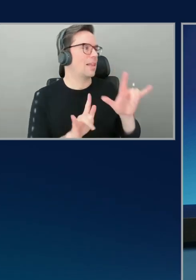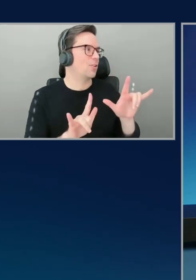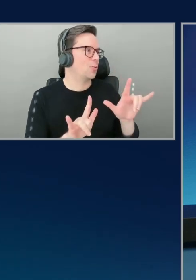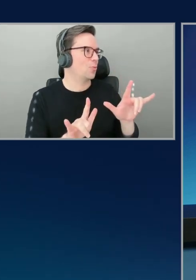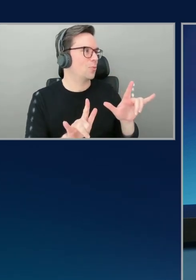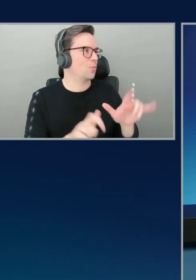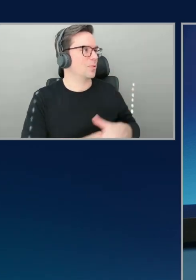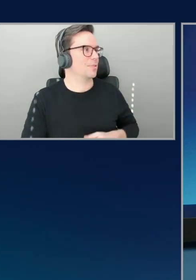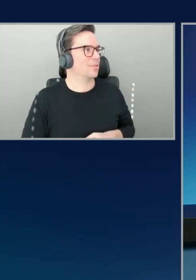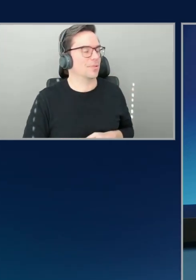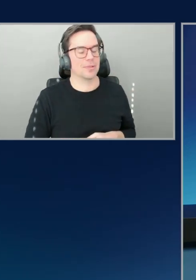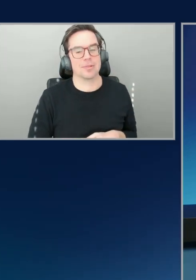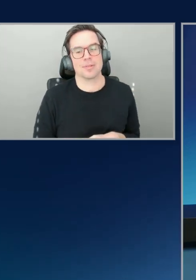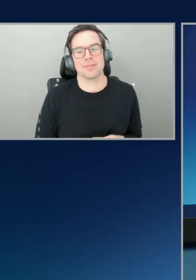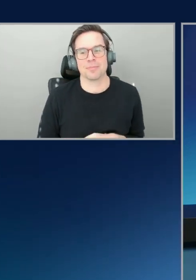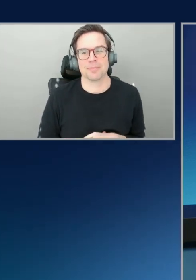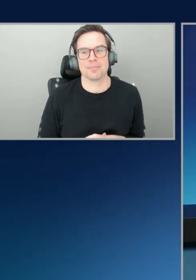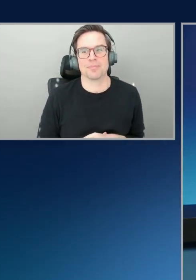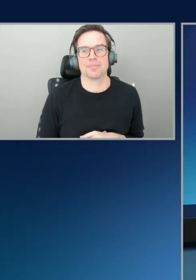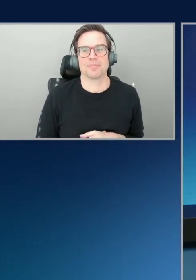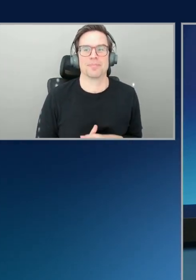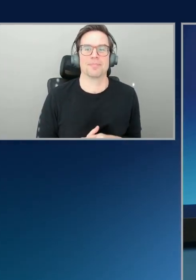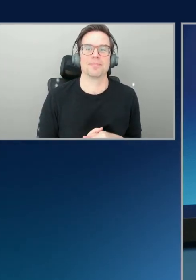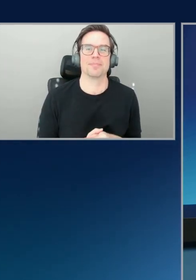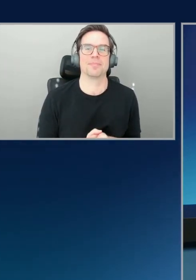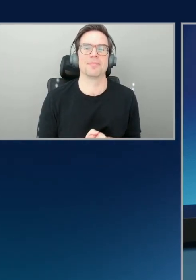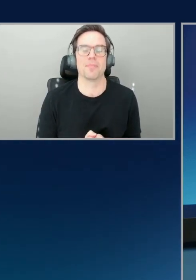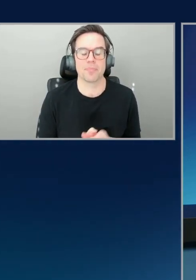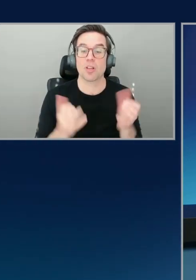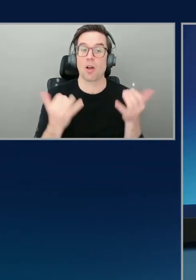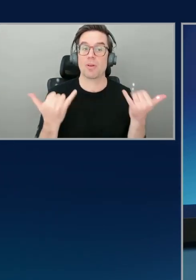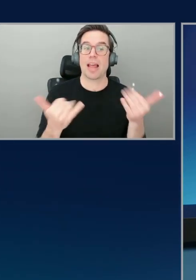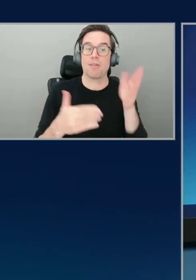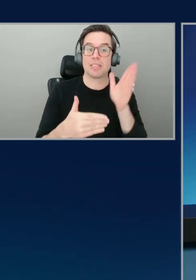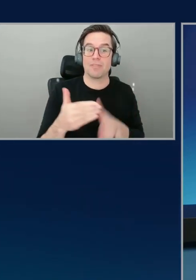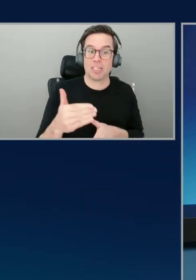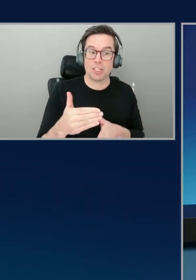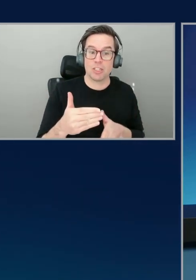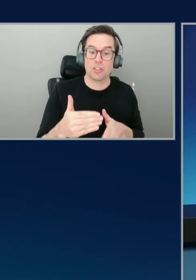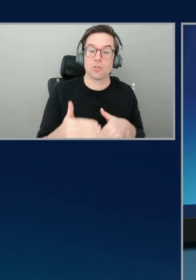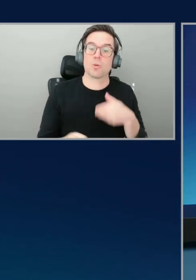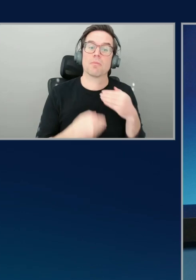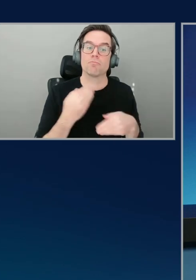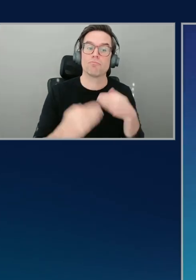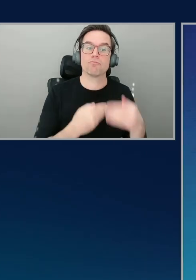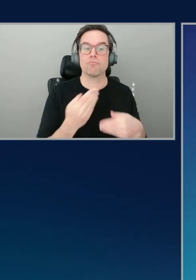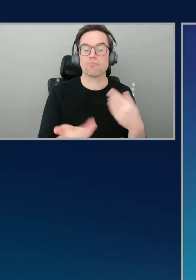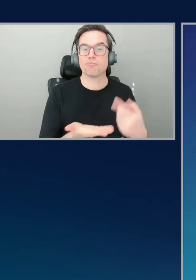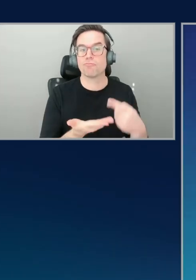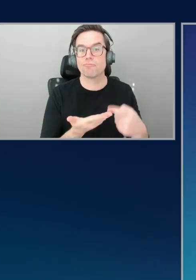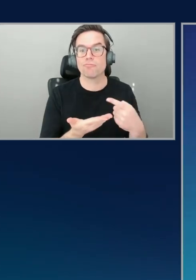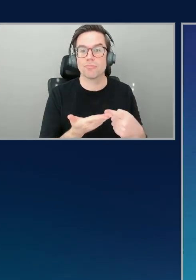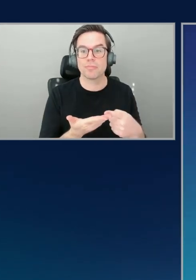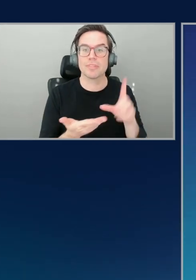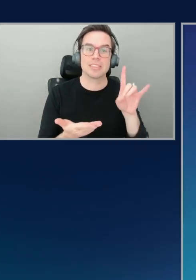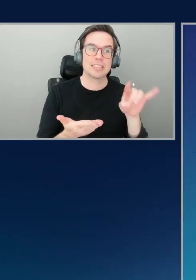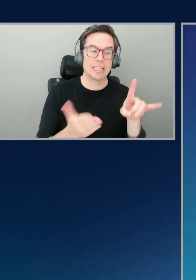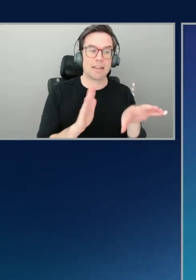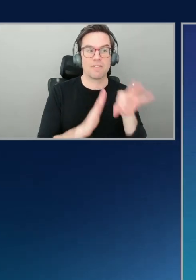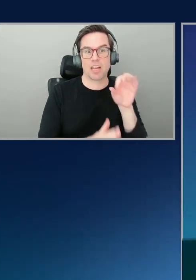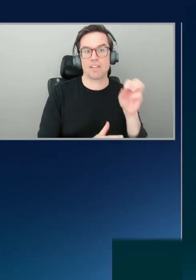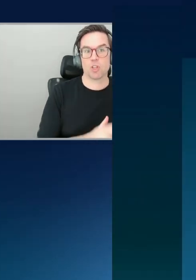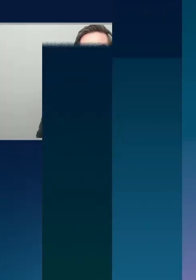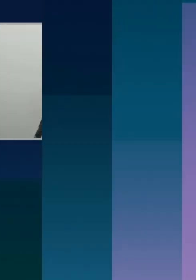All right. So, um, it's now finished and gone through and while we were talking did detect a few issues here, of course. Right.